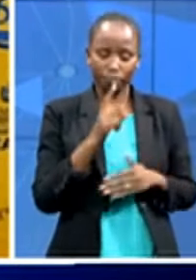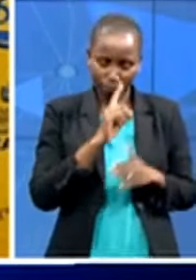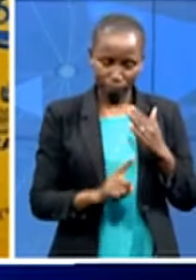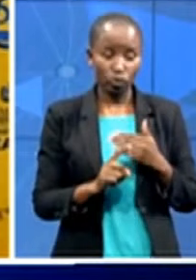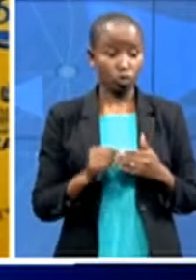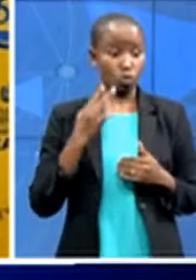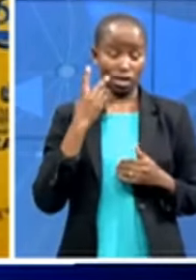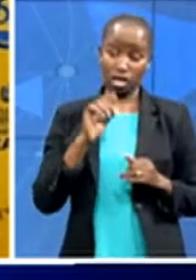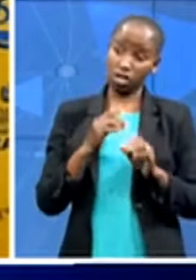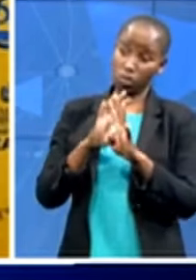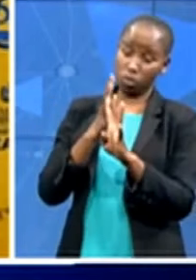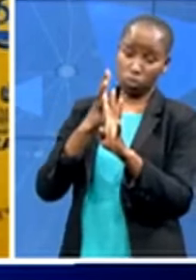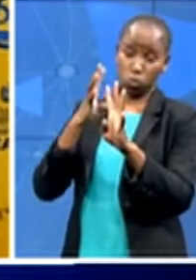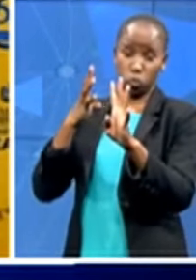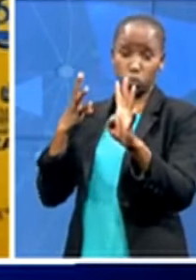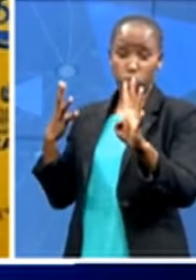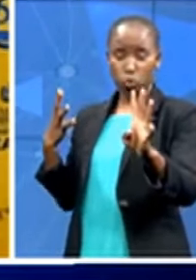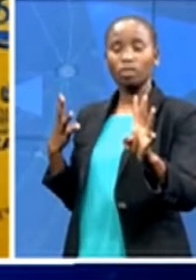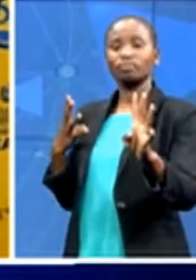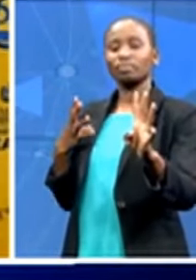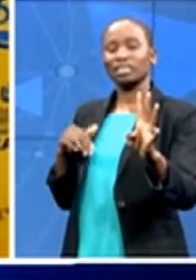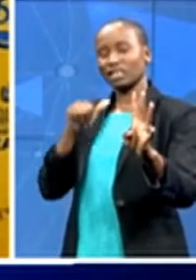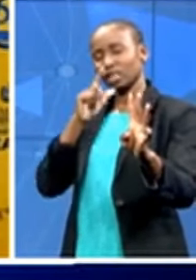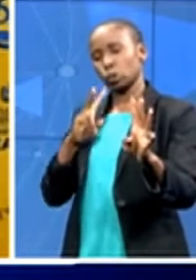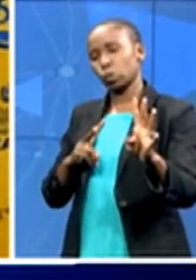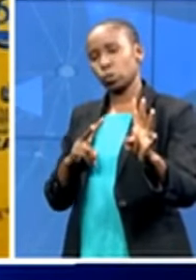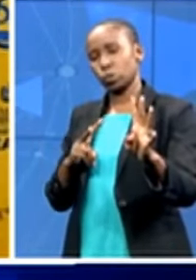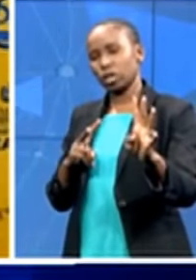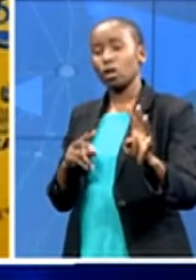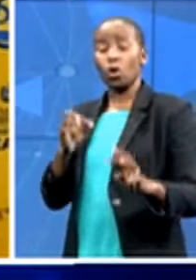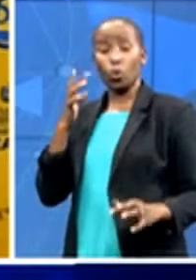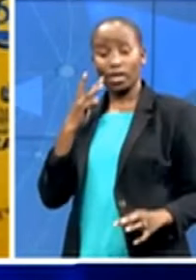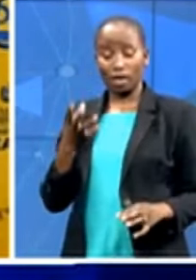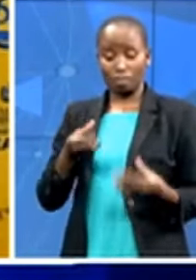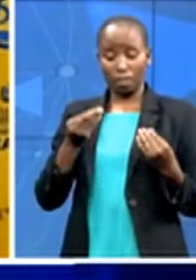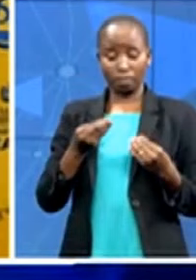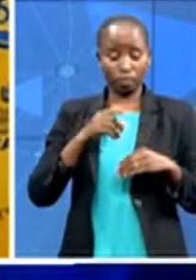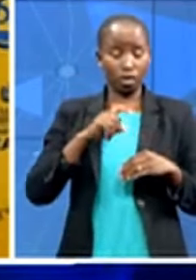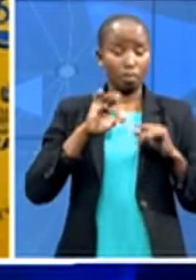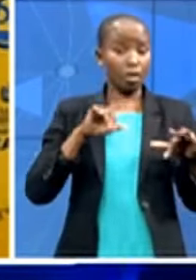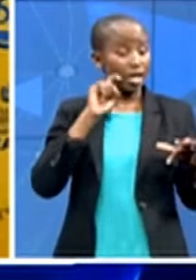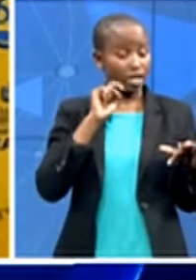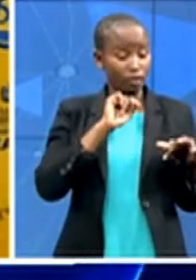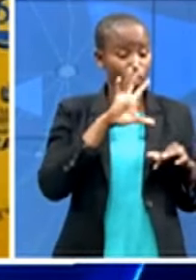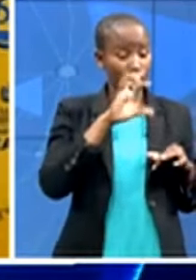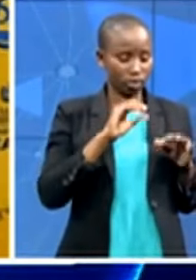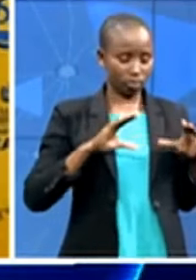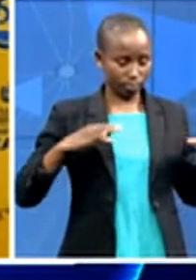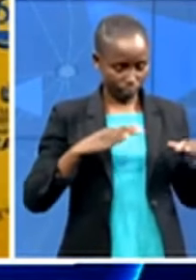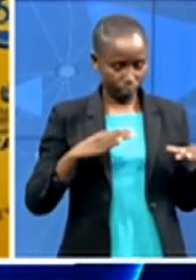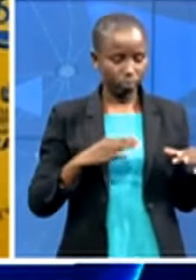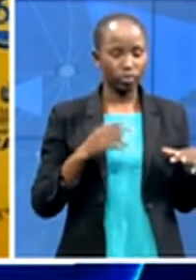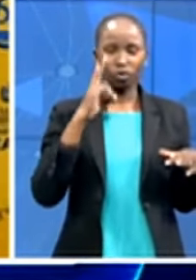then when we move to the category of 50 we also continue to look at who are the role models and even now when we are